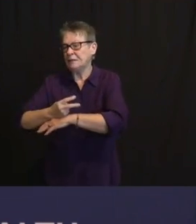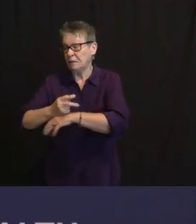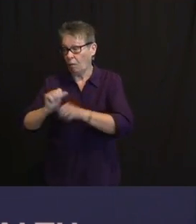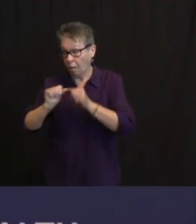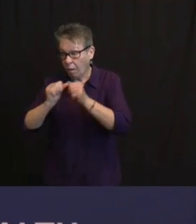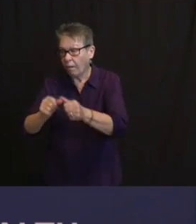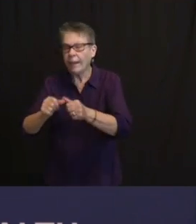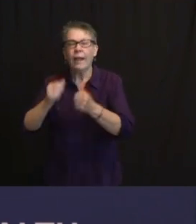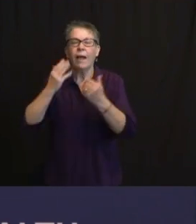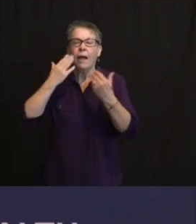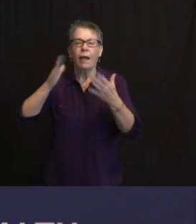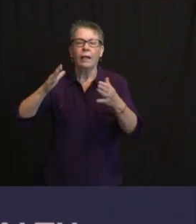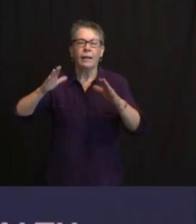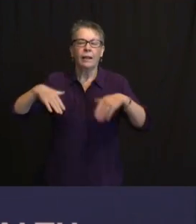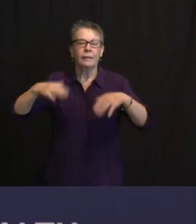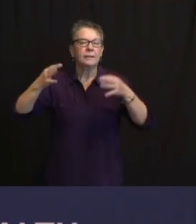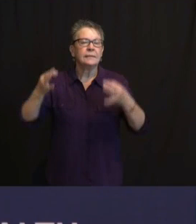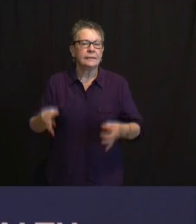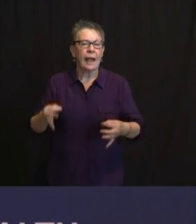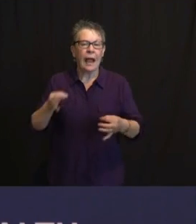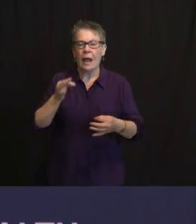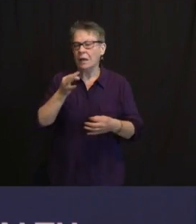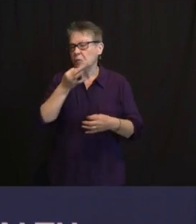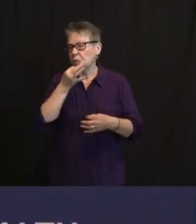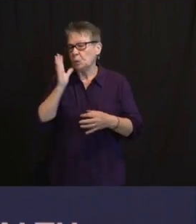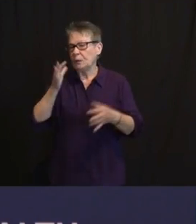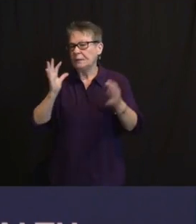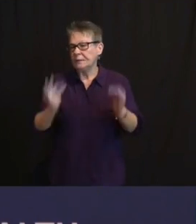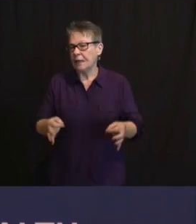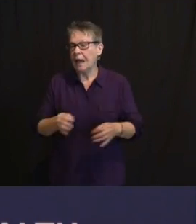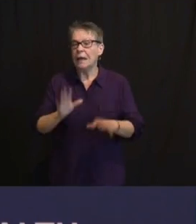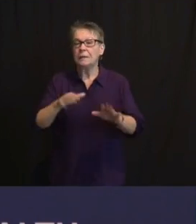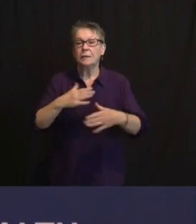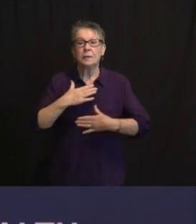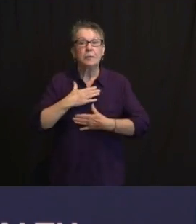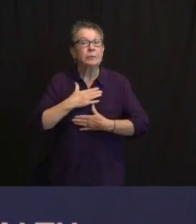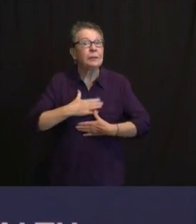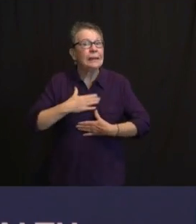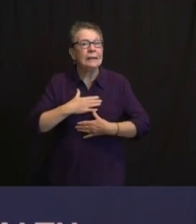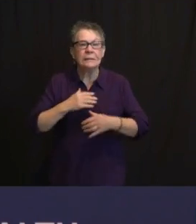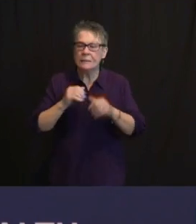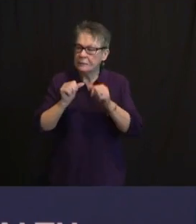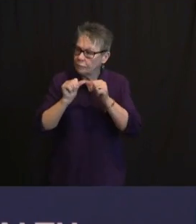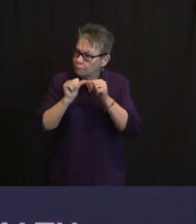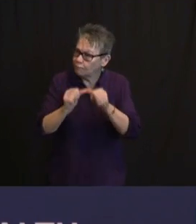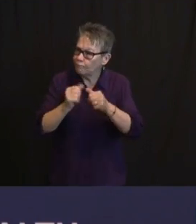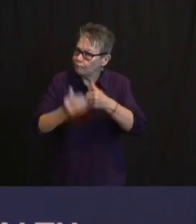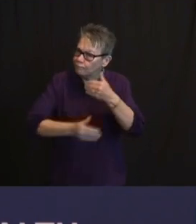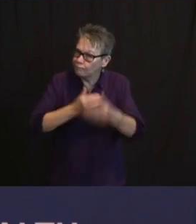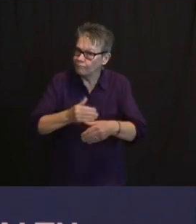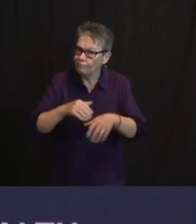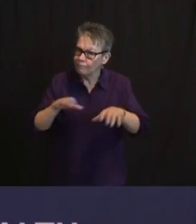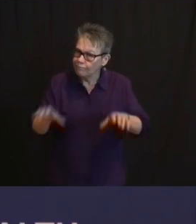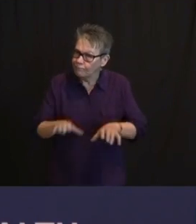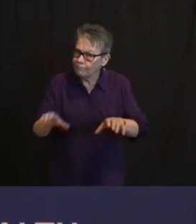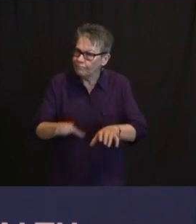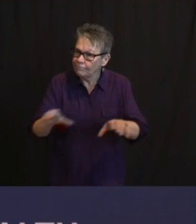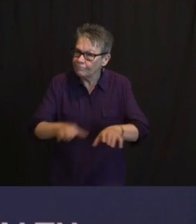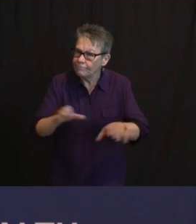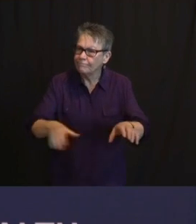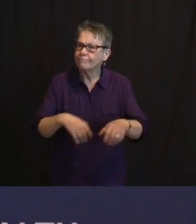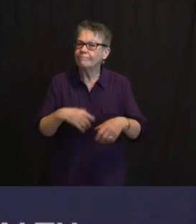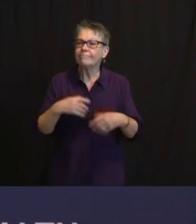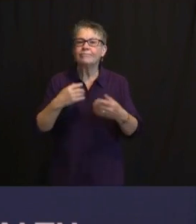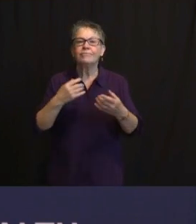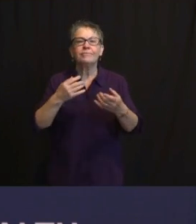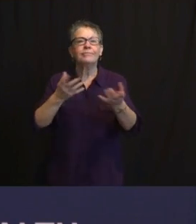FOLKS, KEEP THE FAITH. KEEP DOING THE STUFF YOU'VE BEEN DOING. THINK OF VACCINES NOT AS A MAGIC WAND, BUT